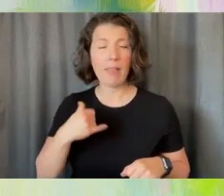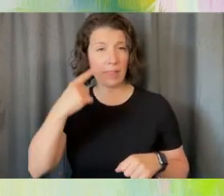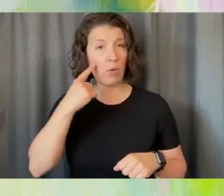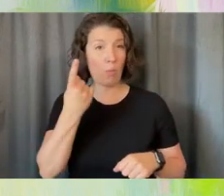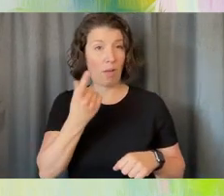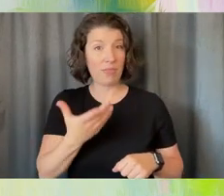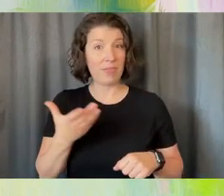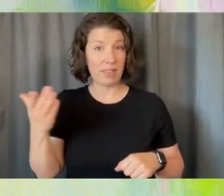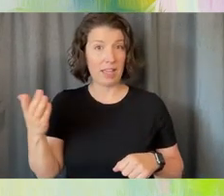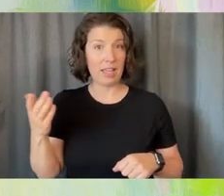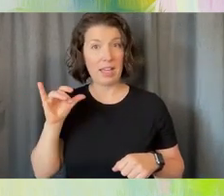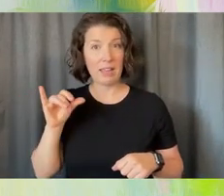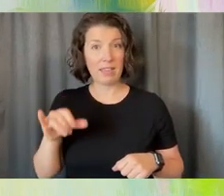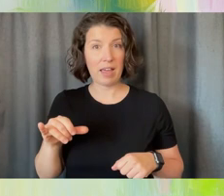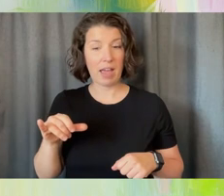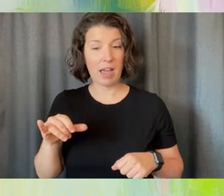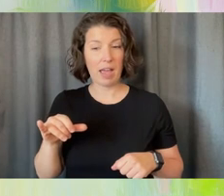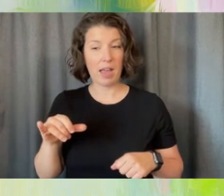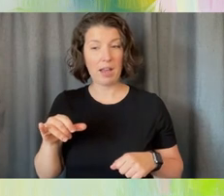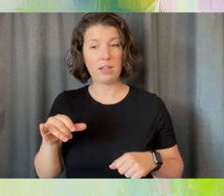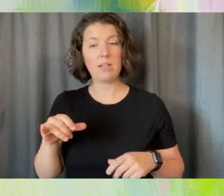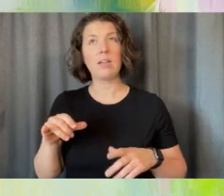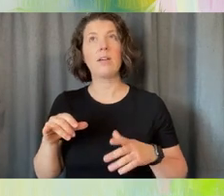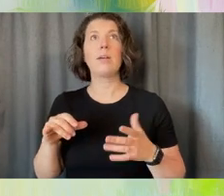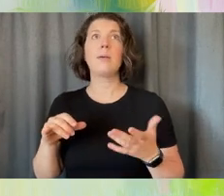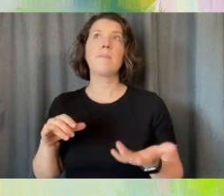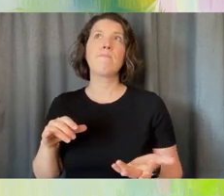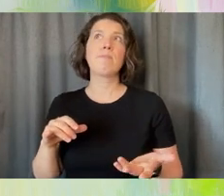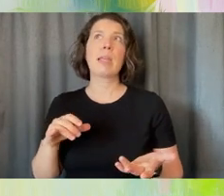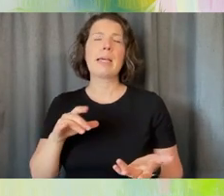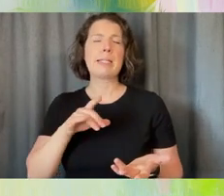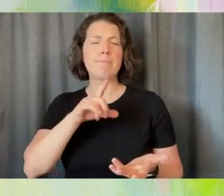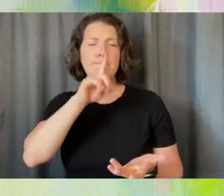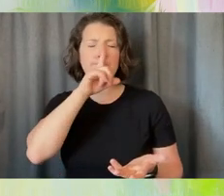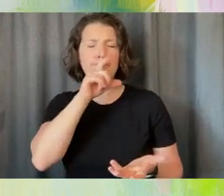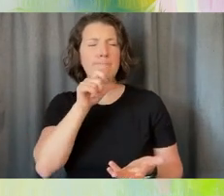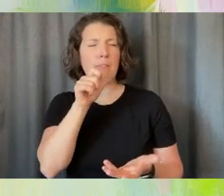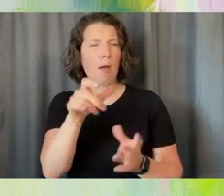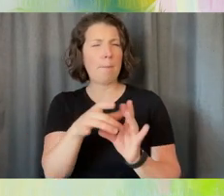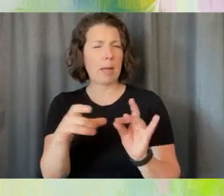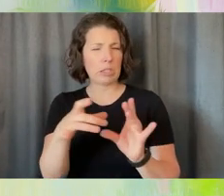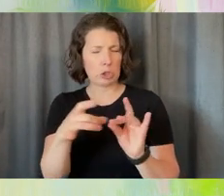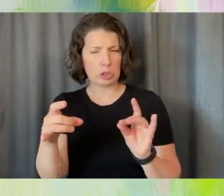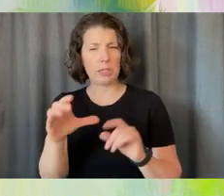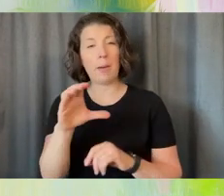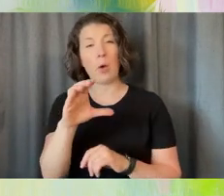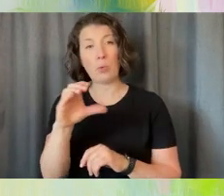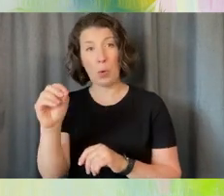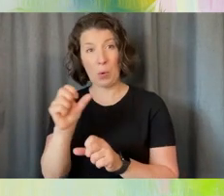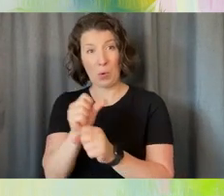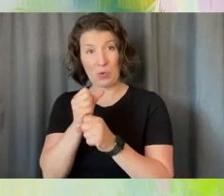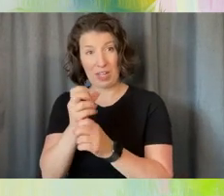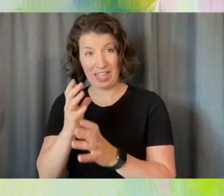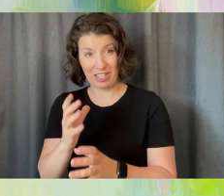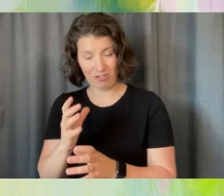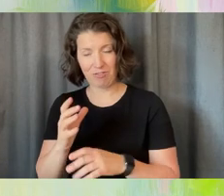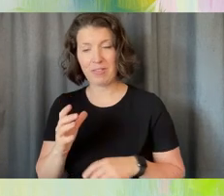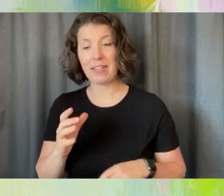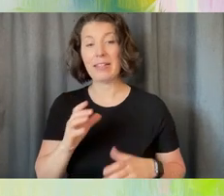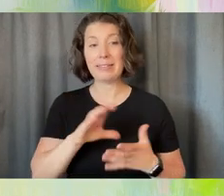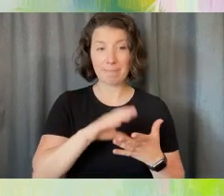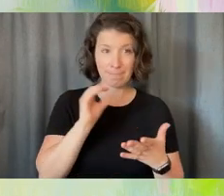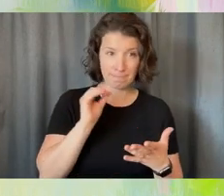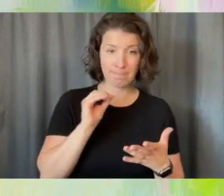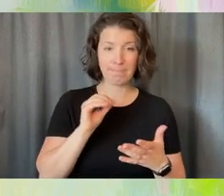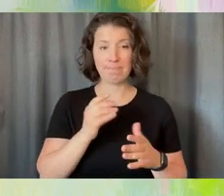understated about co-creation is that in addition to learning interesting things and bringing new